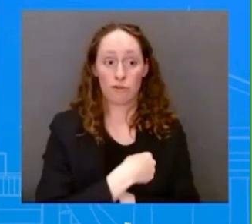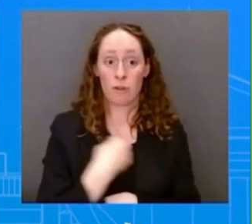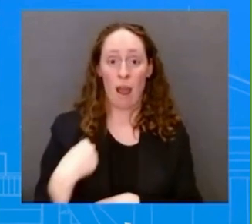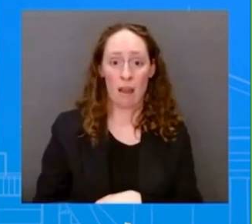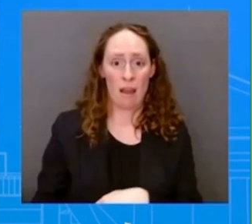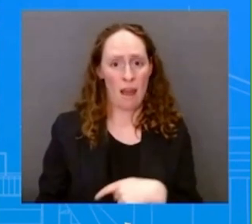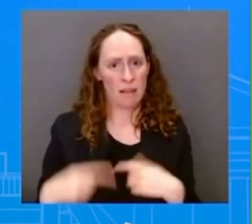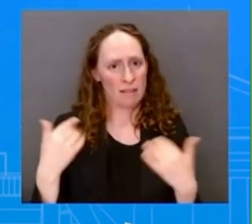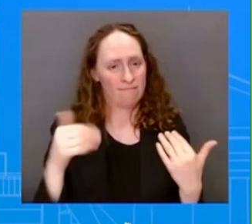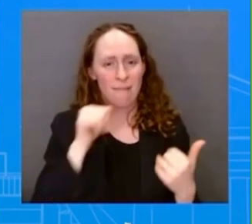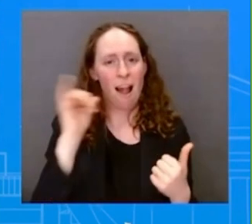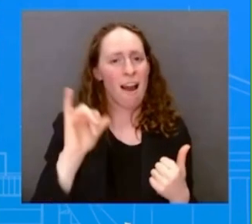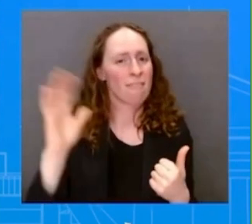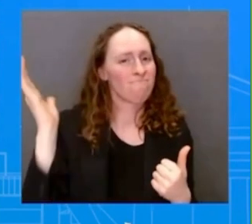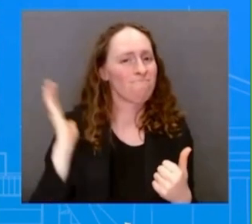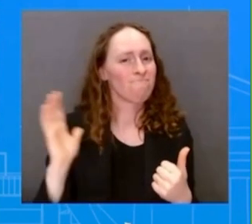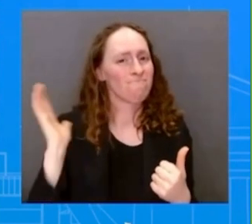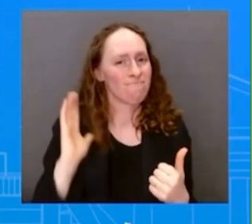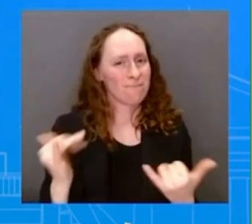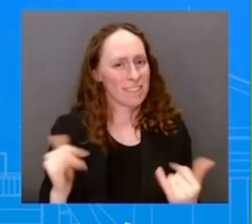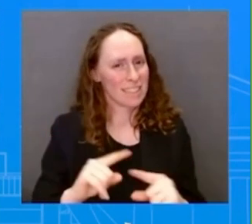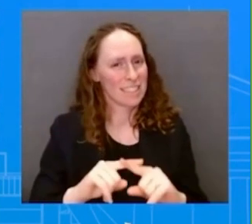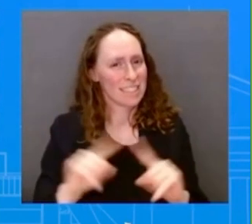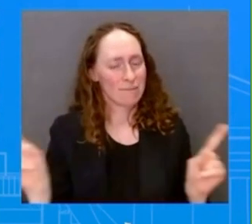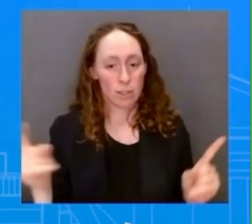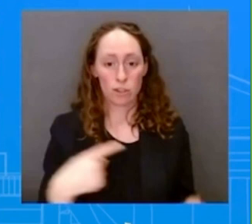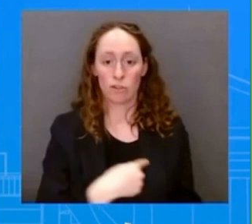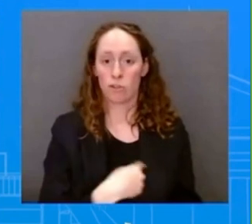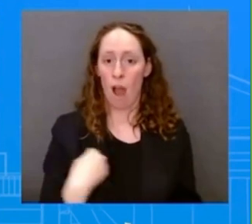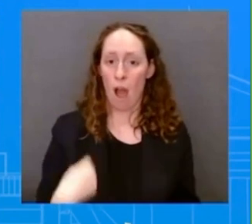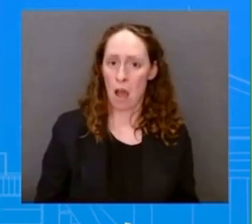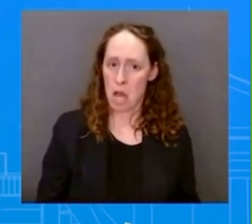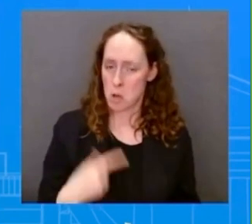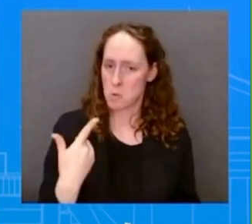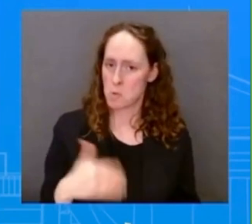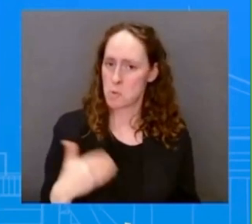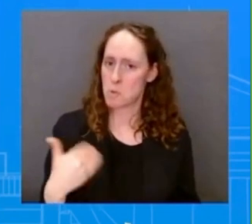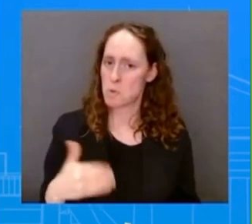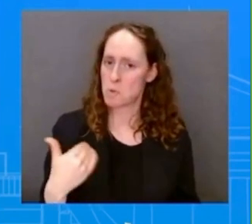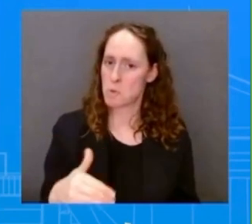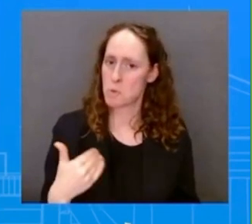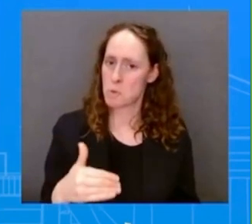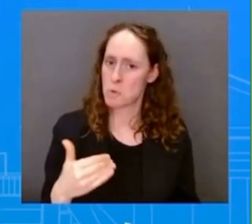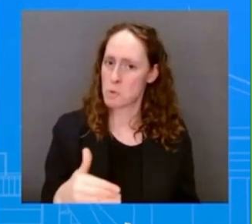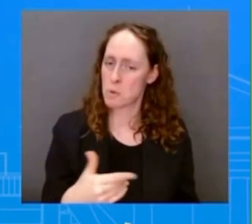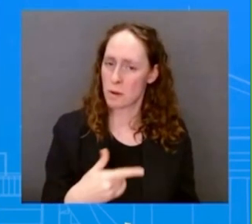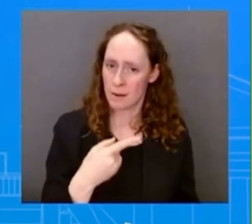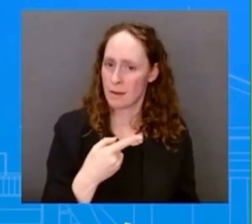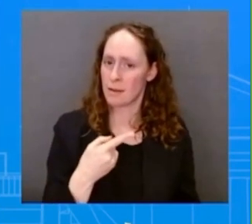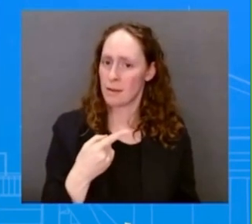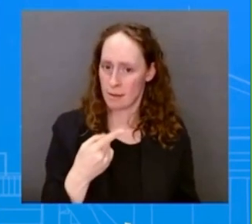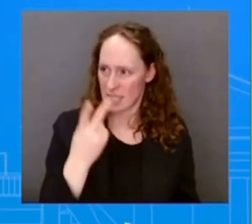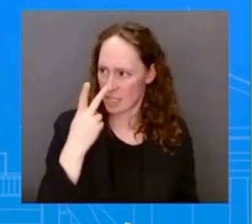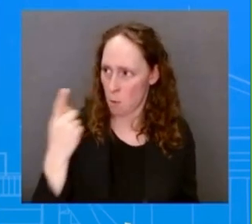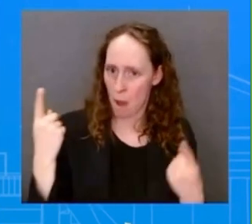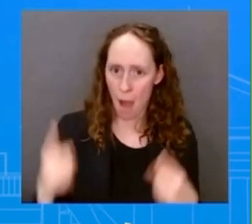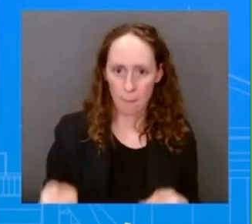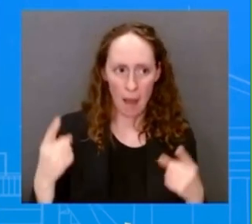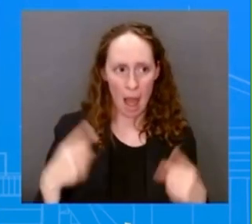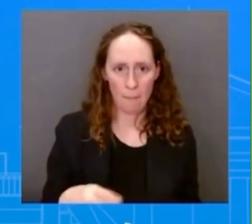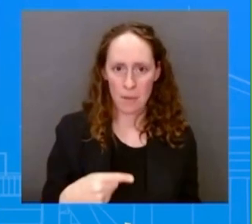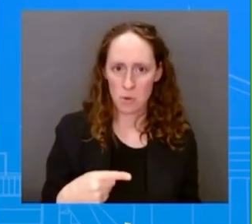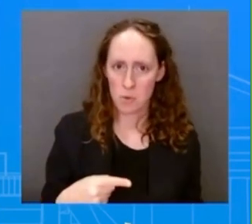context matters. Are you saying it doesn't? What I'm saying is that there is no reason for China to